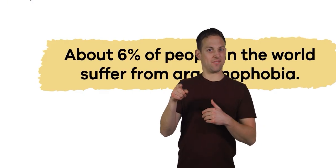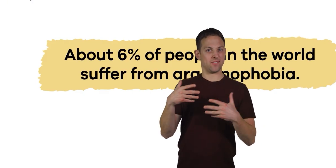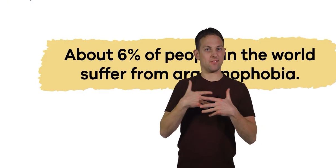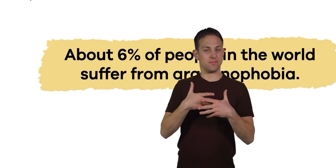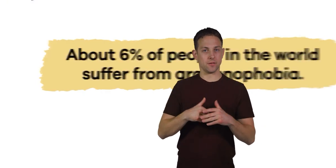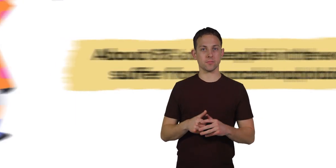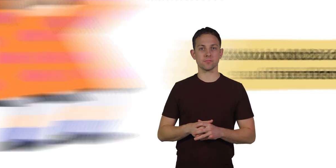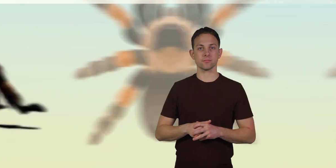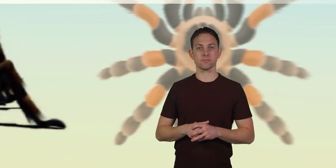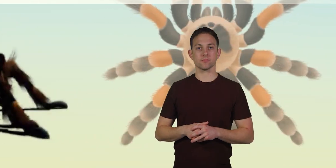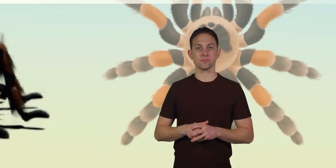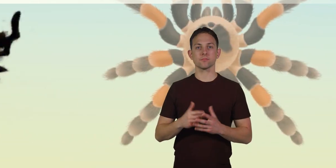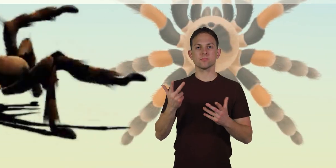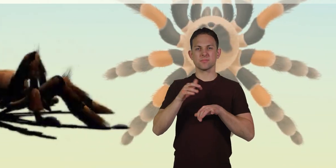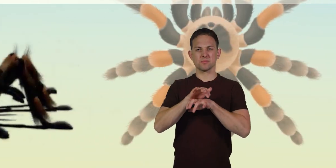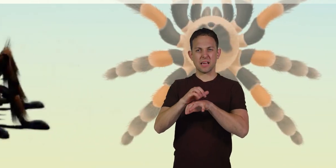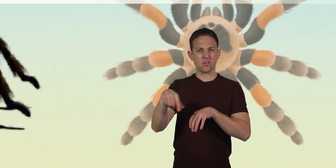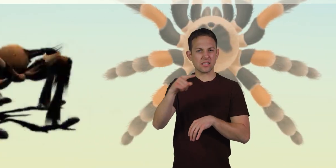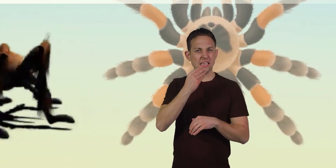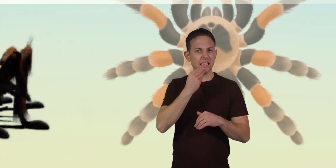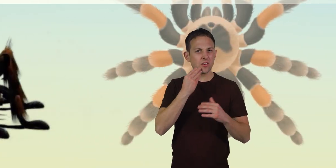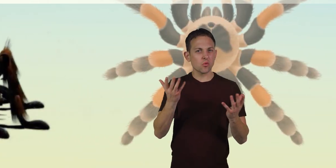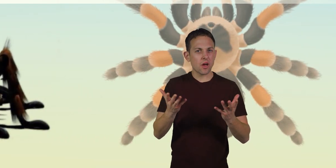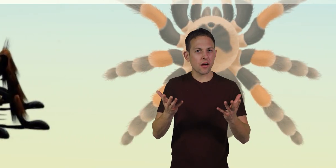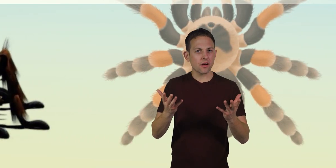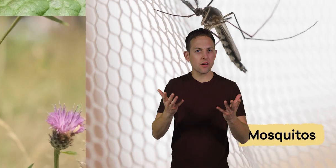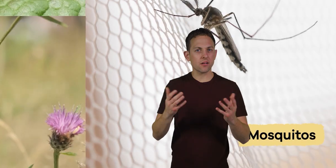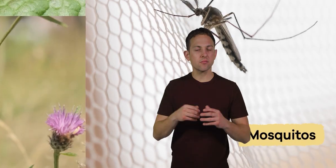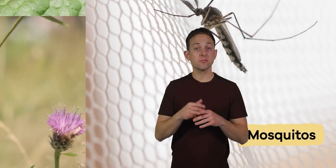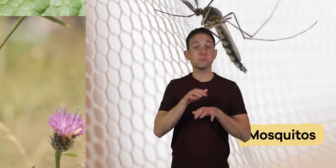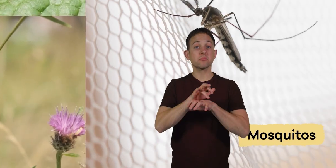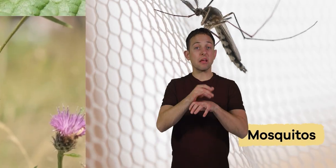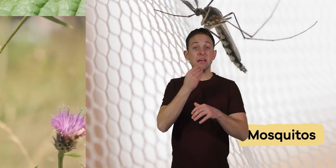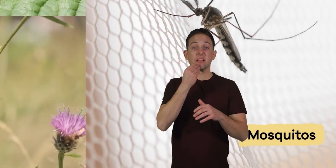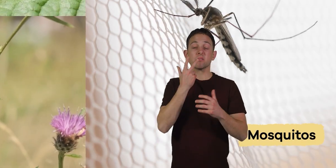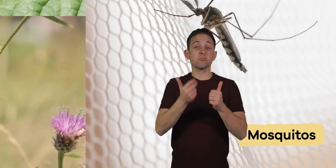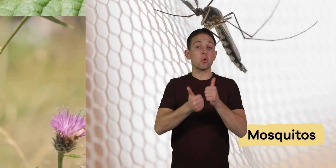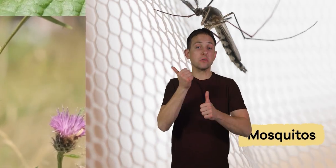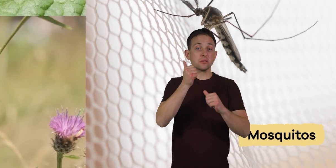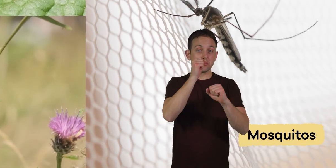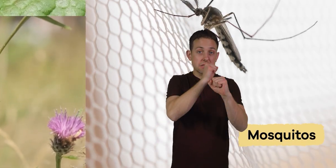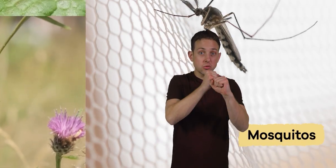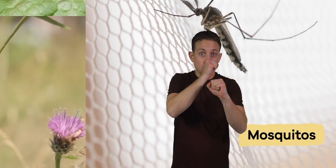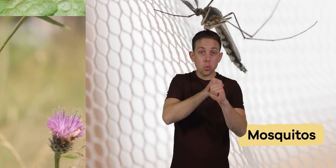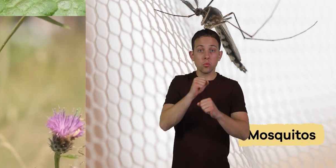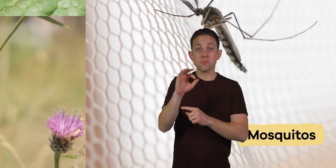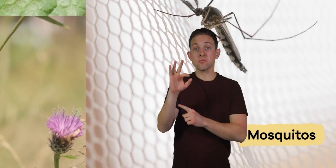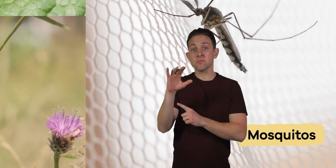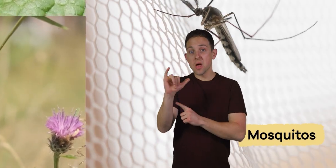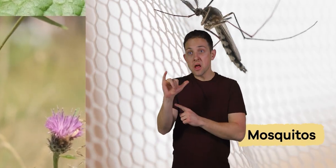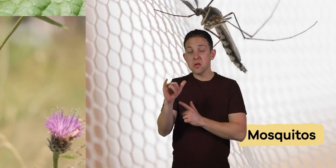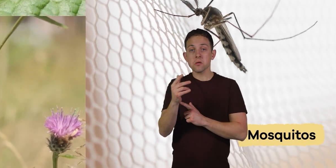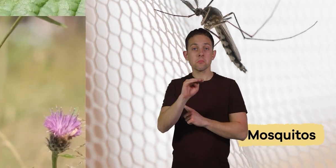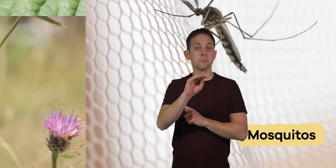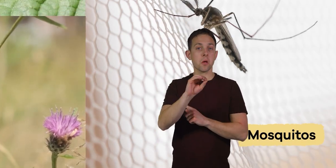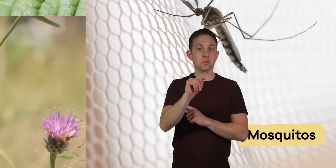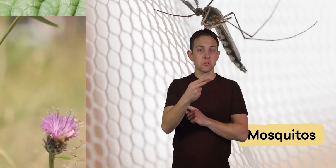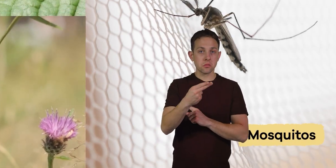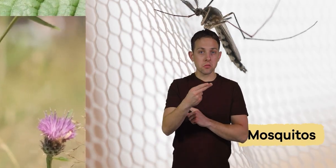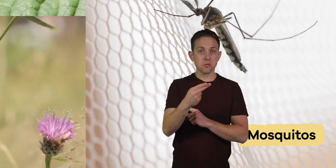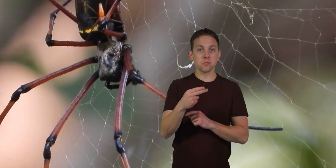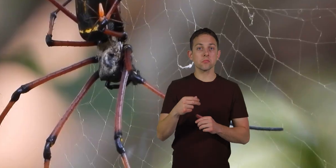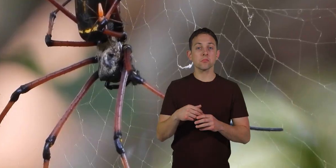from it. What do they eat? Spiders eat mainly mosquitoes, flies, and